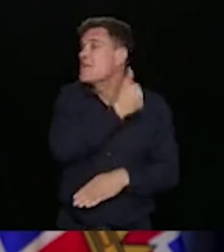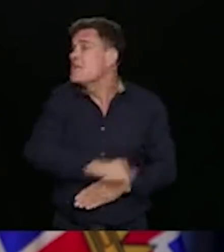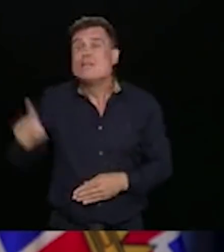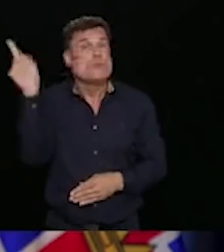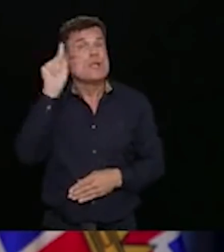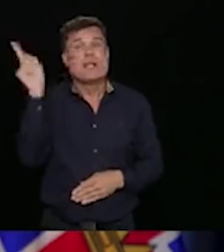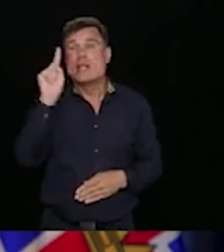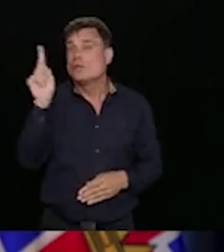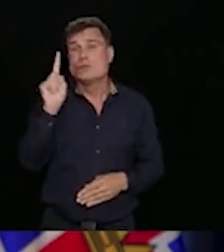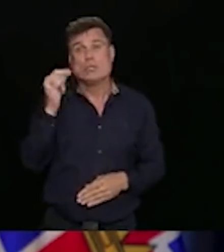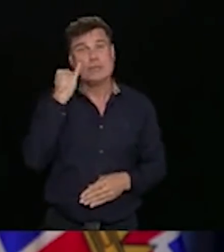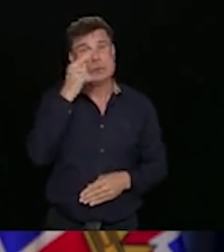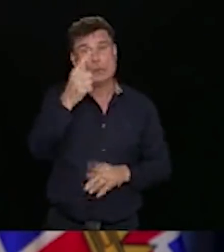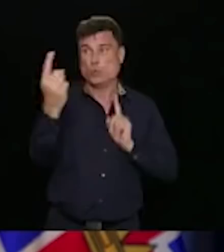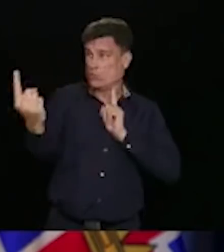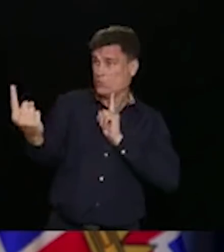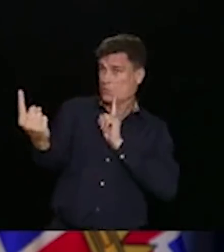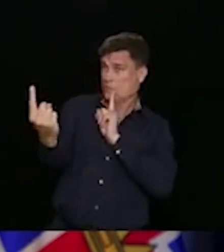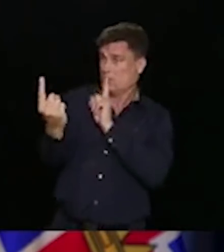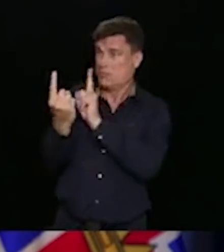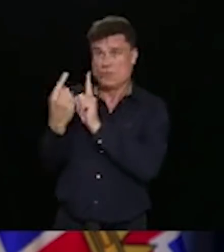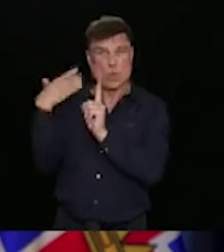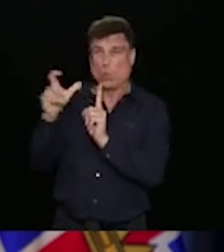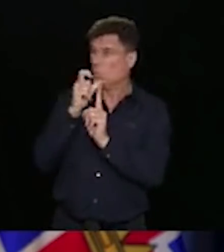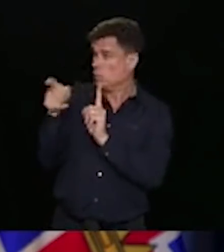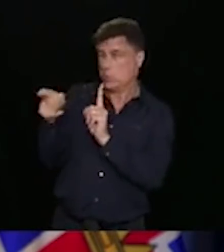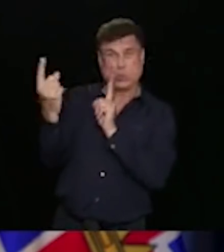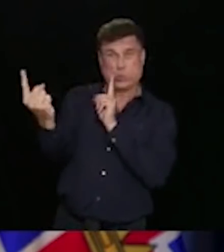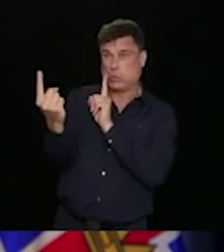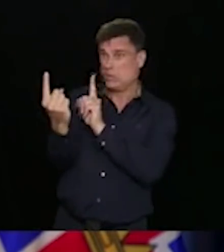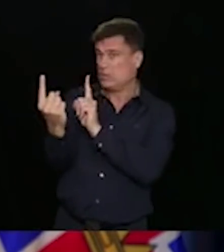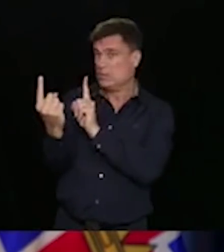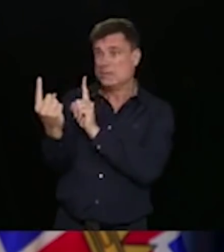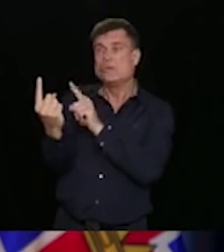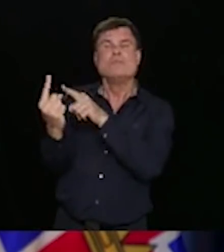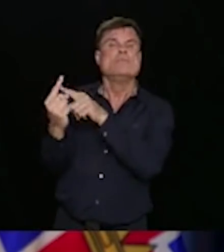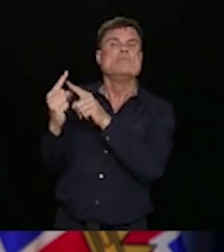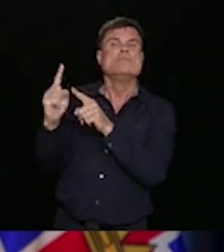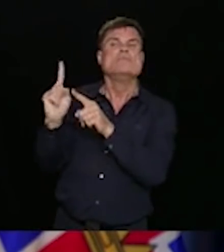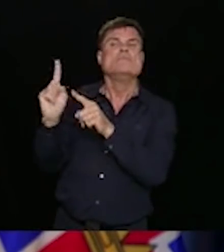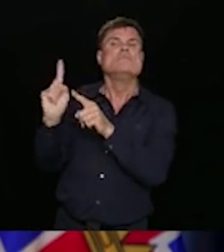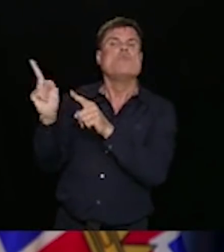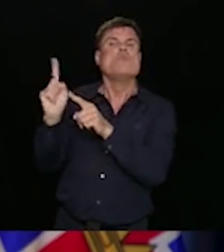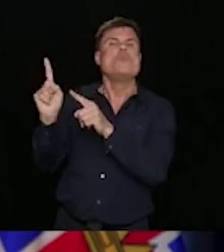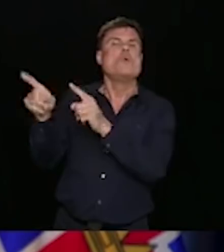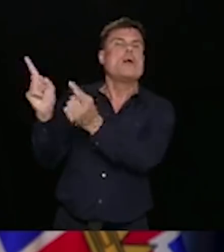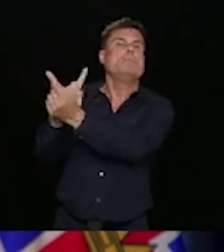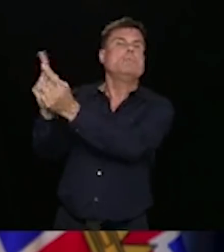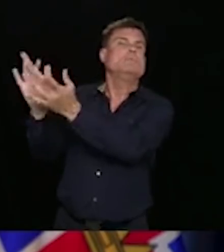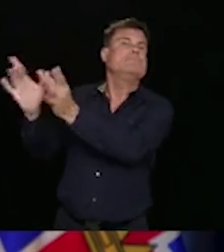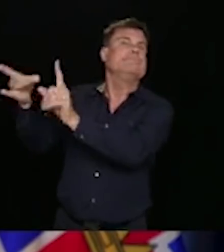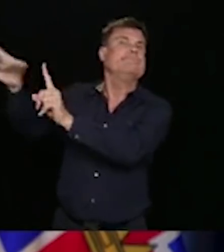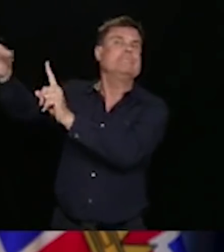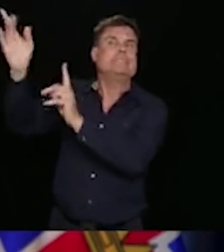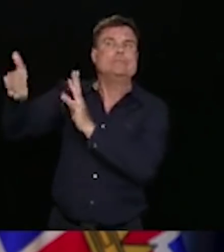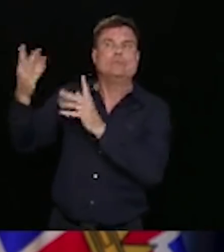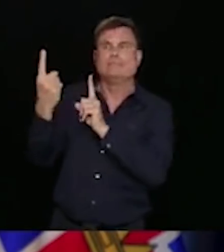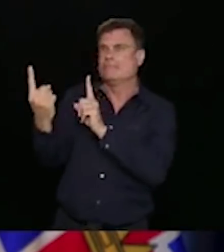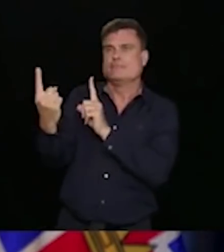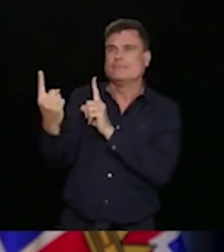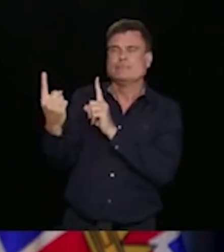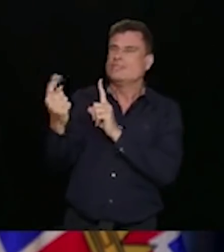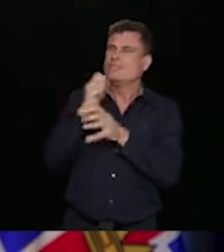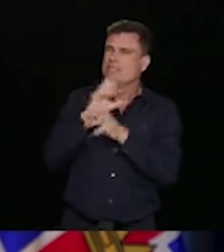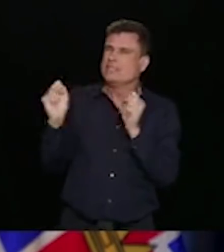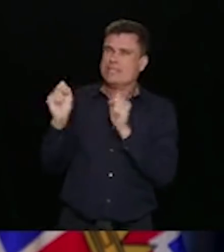puts you and your family and your friends at risk. Instead, for you and those you care for to stay